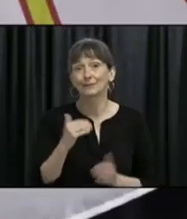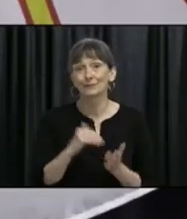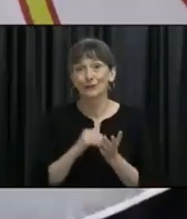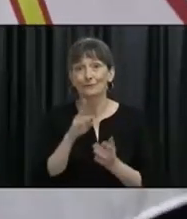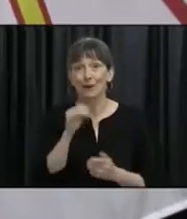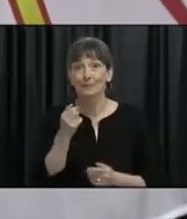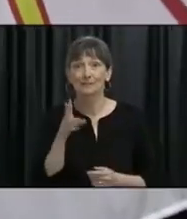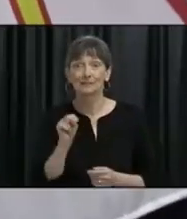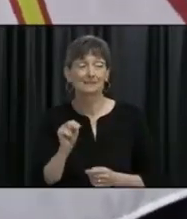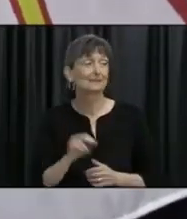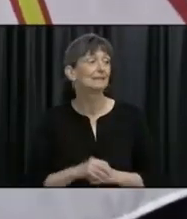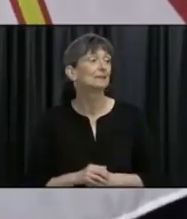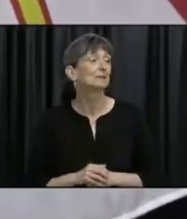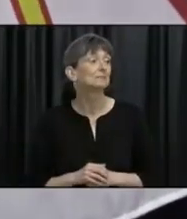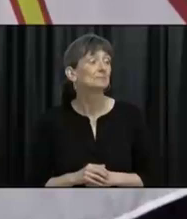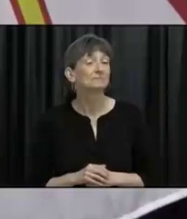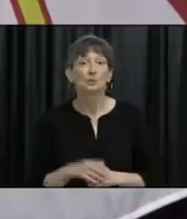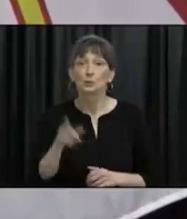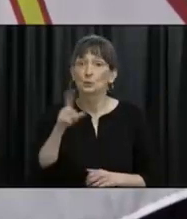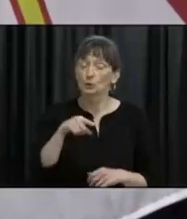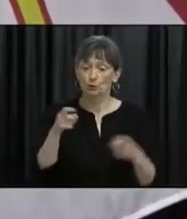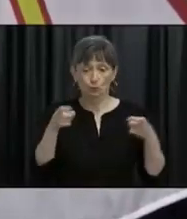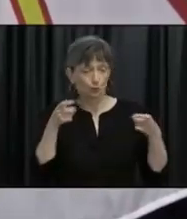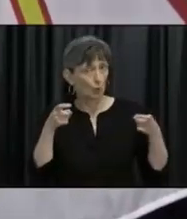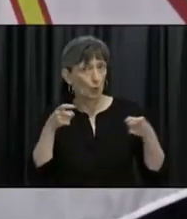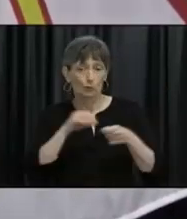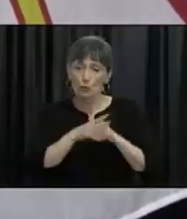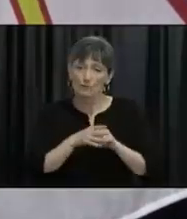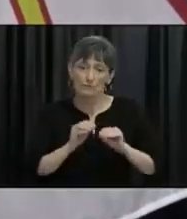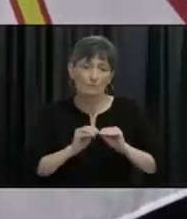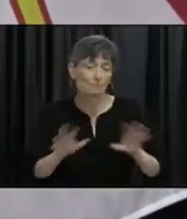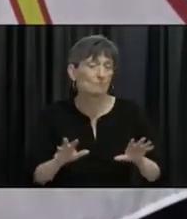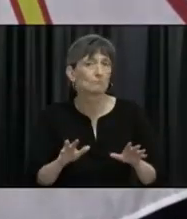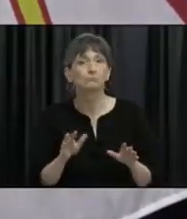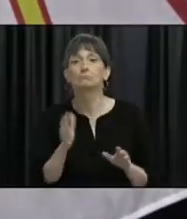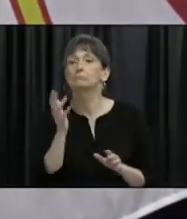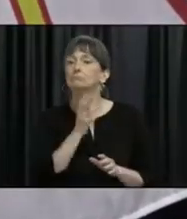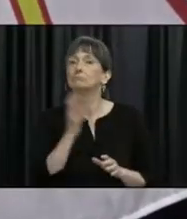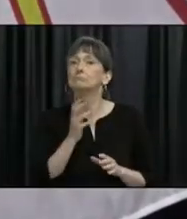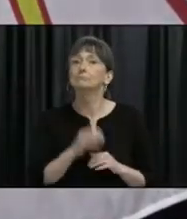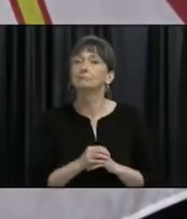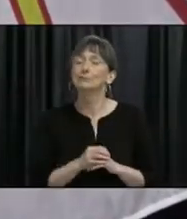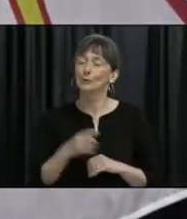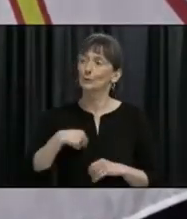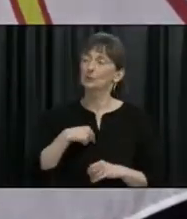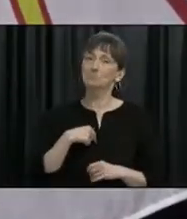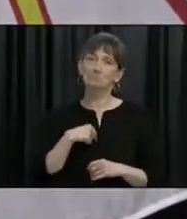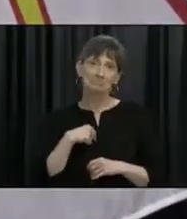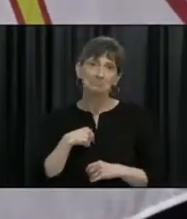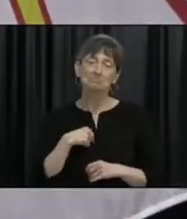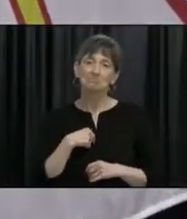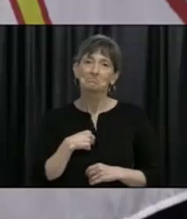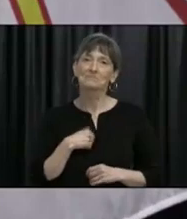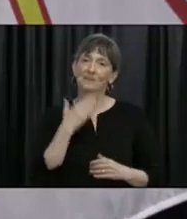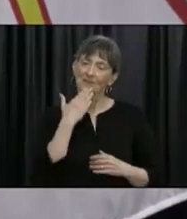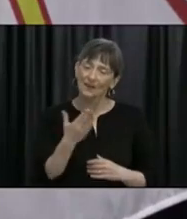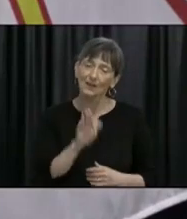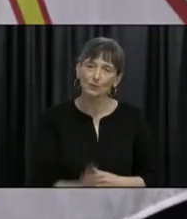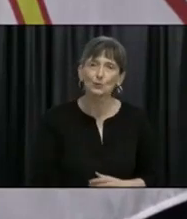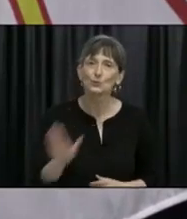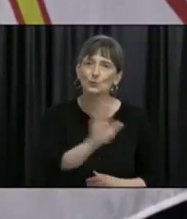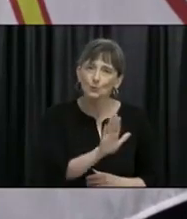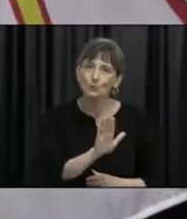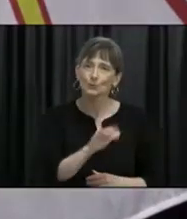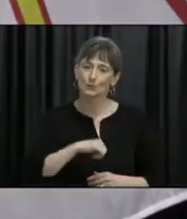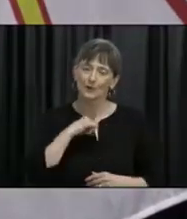his opening comments about strong epidemic control and his opening words were, I guess, all of us would really thank Newfoundlanders and Labradorians